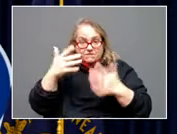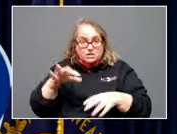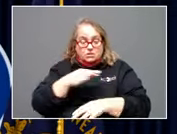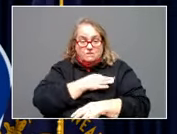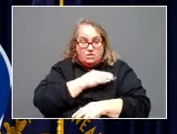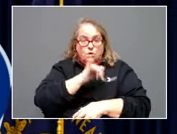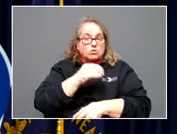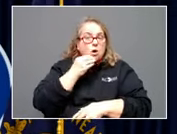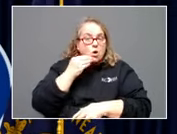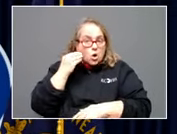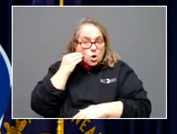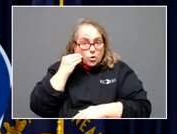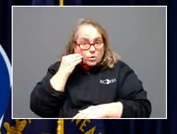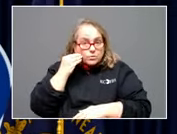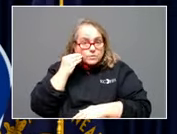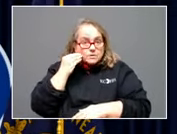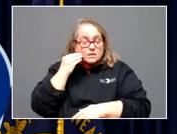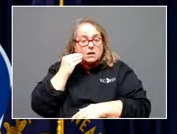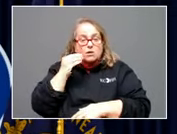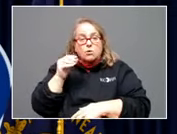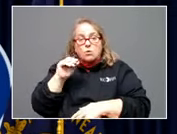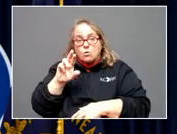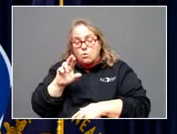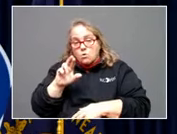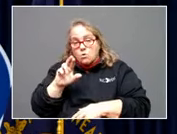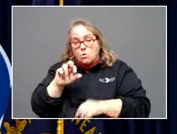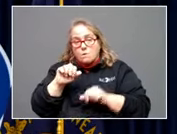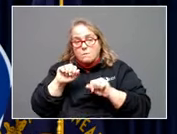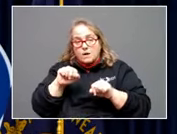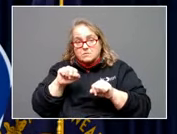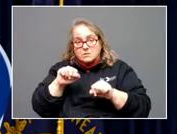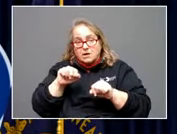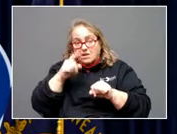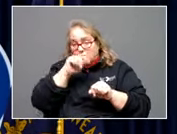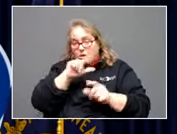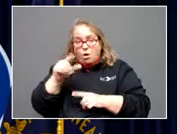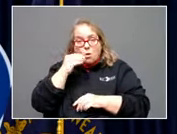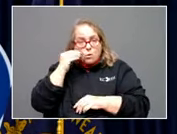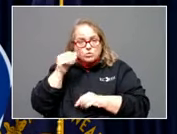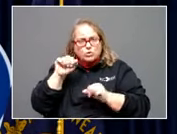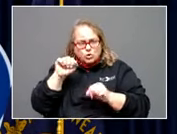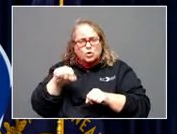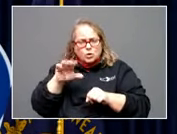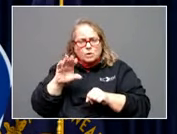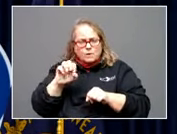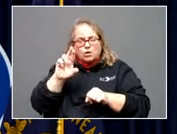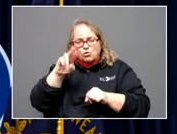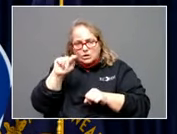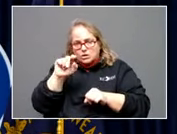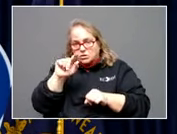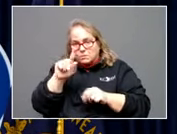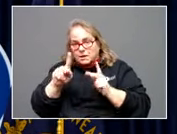or possibly, I think those are all homes, but they could be renters, too. So